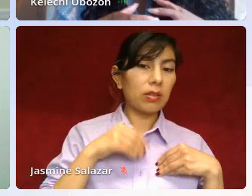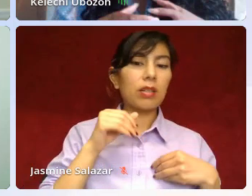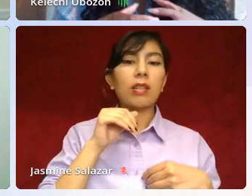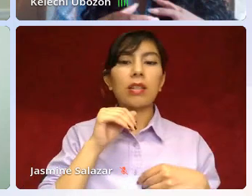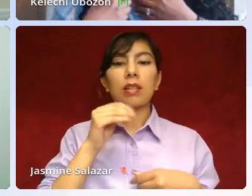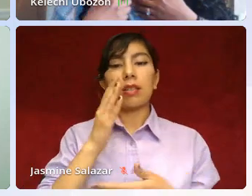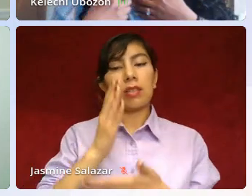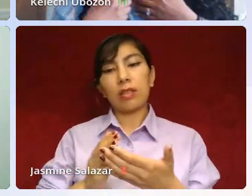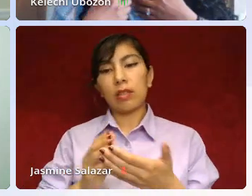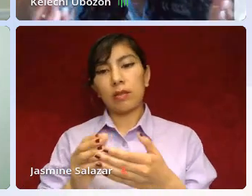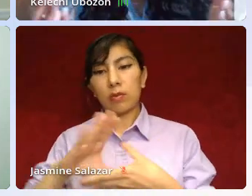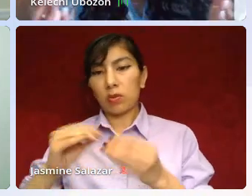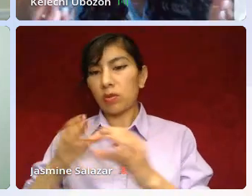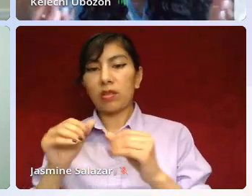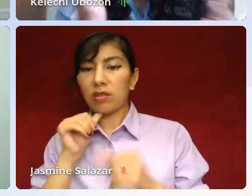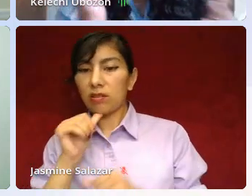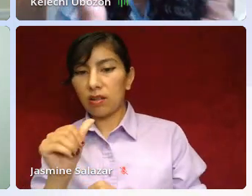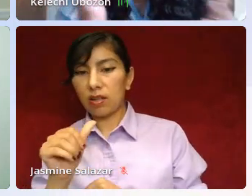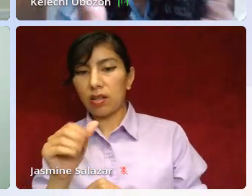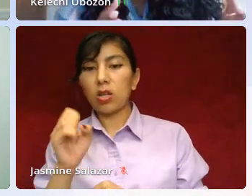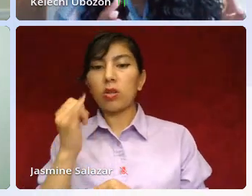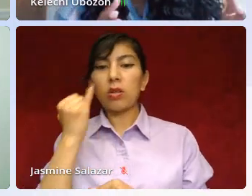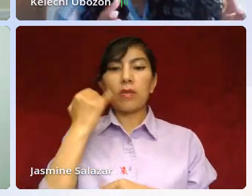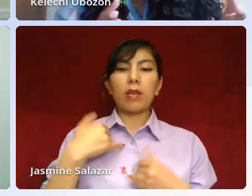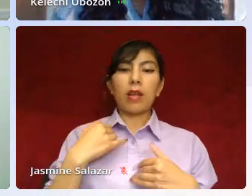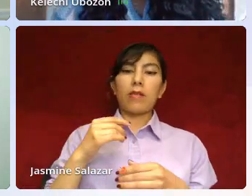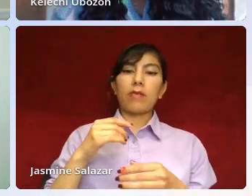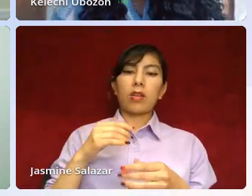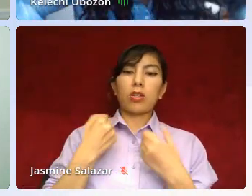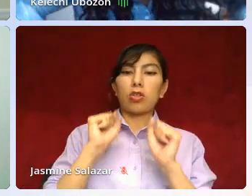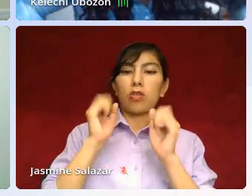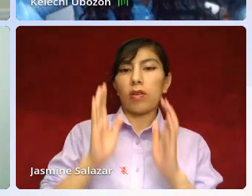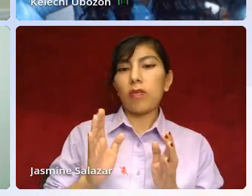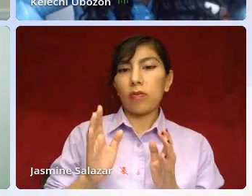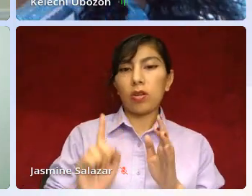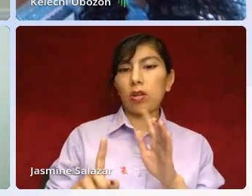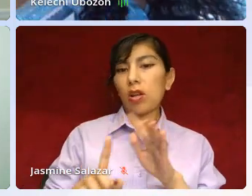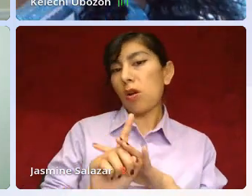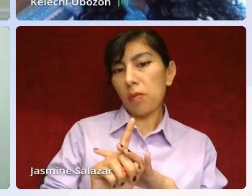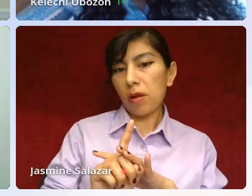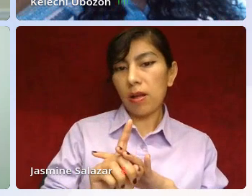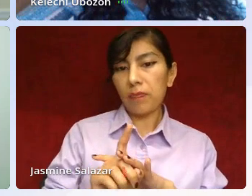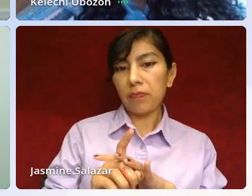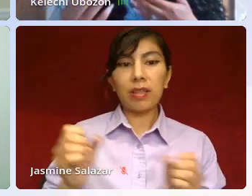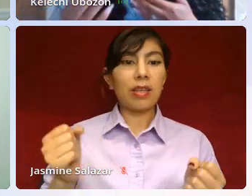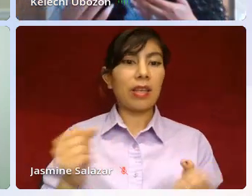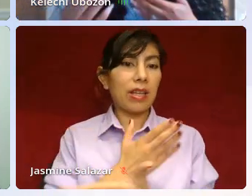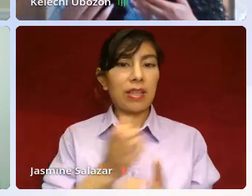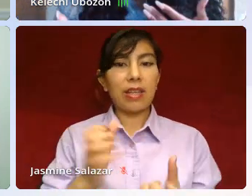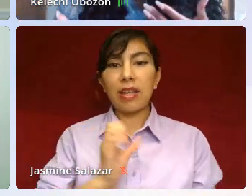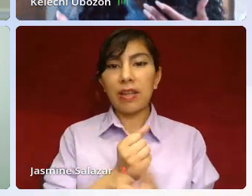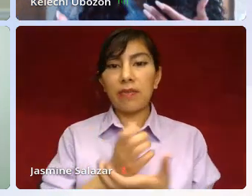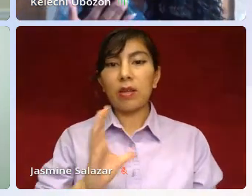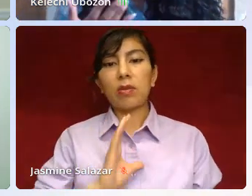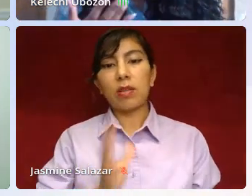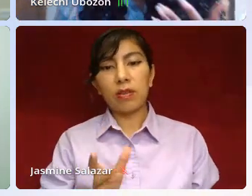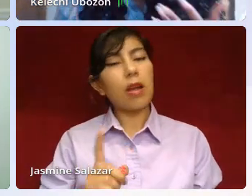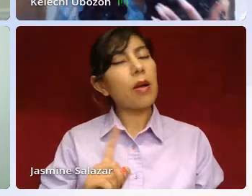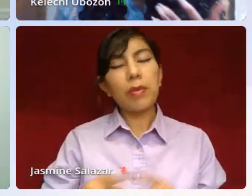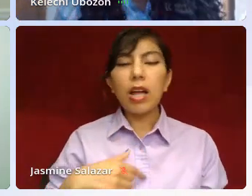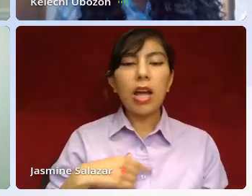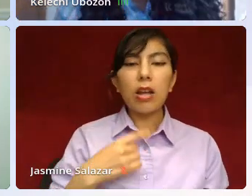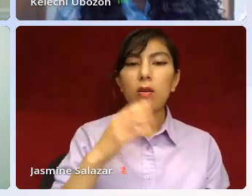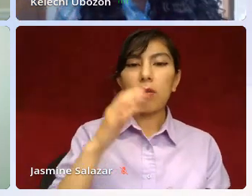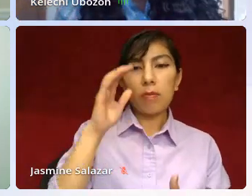So sometimes when you have a survivor come out and share their story, it's like, and then everything was fine. But I don't believe in saying